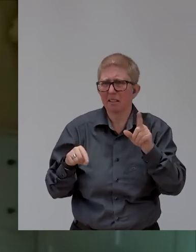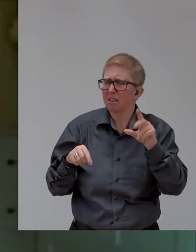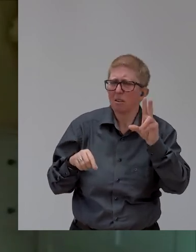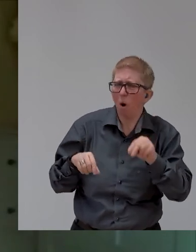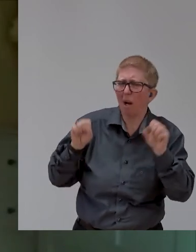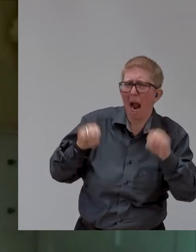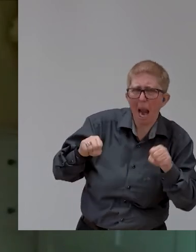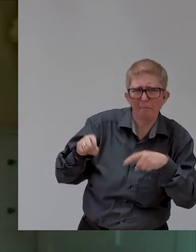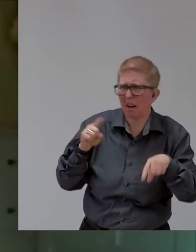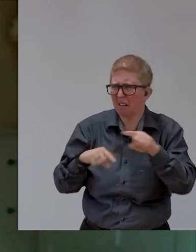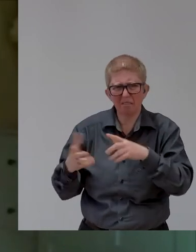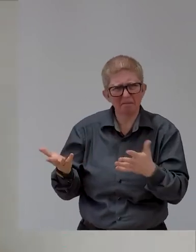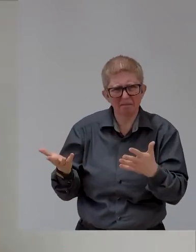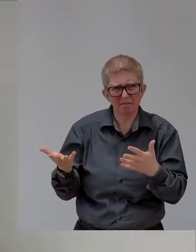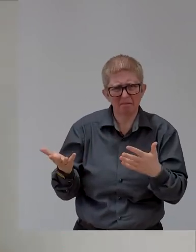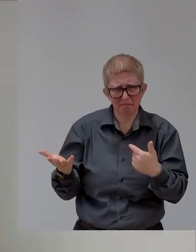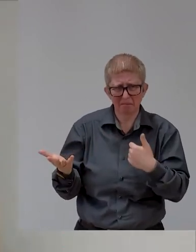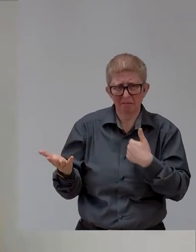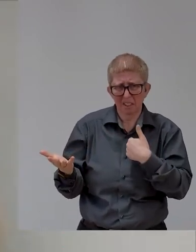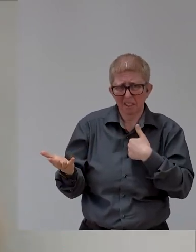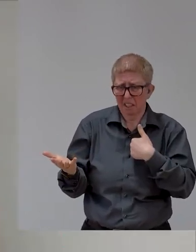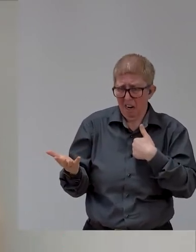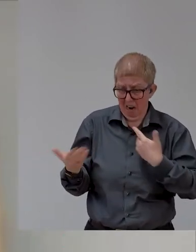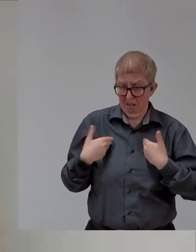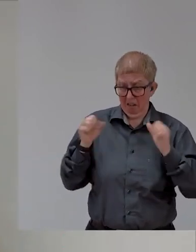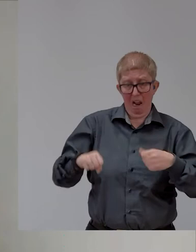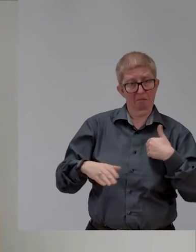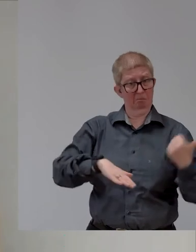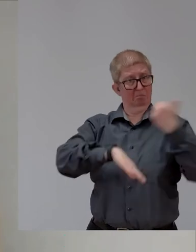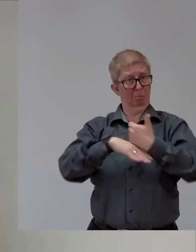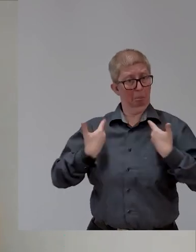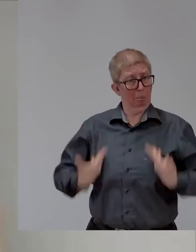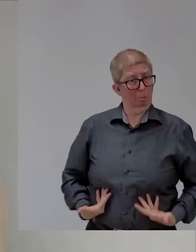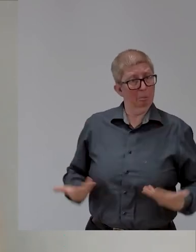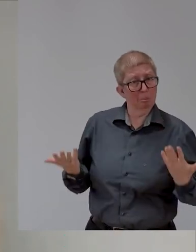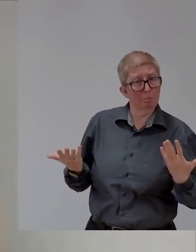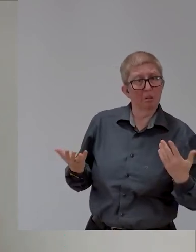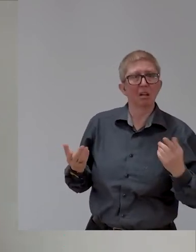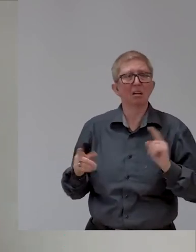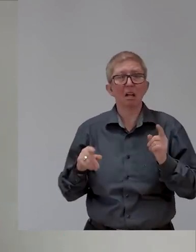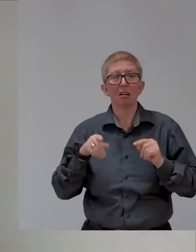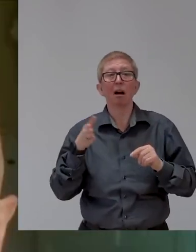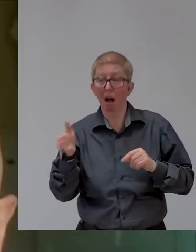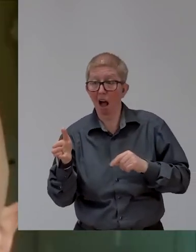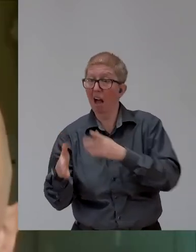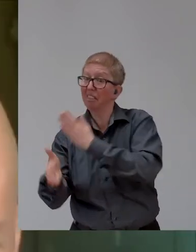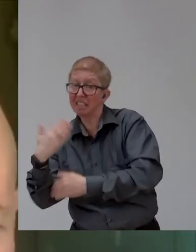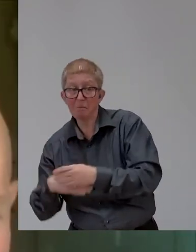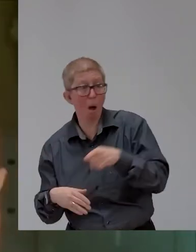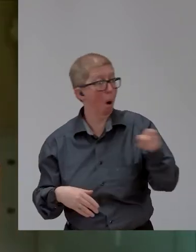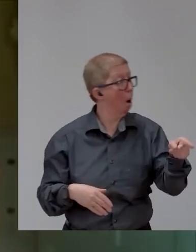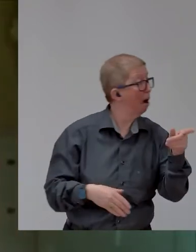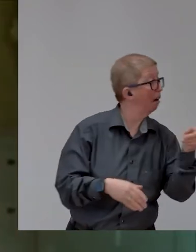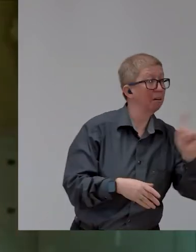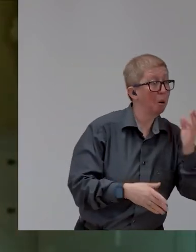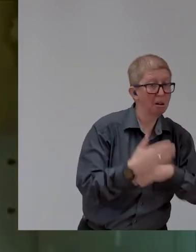CEO as anyone else. Yeah, I know what mean. It's not disability or ability. It's, it's all of it. Exactly. So there's certain things I